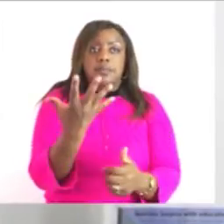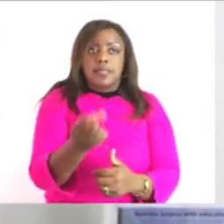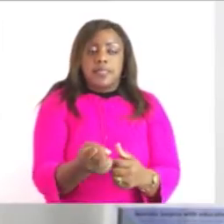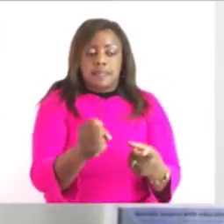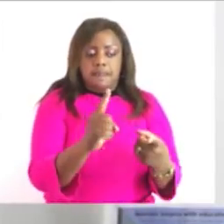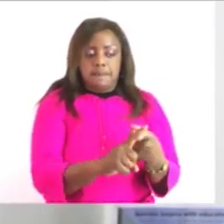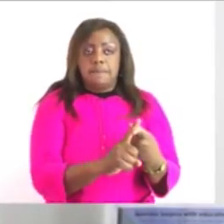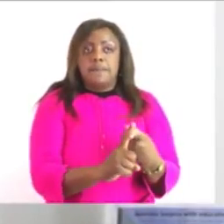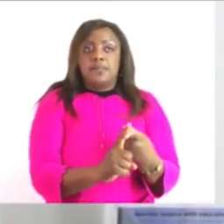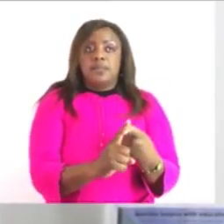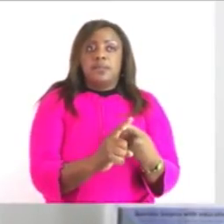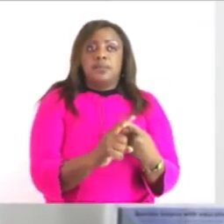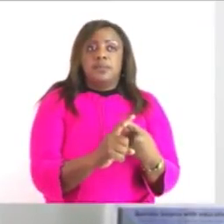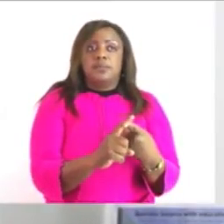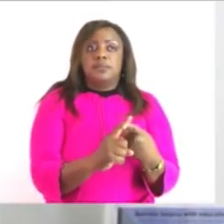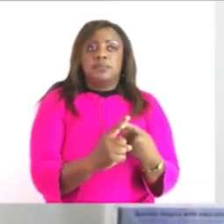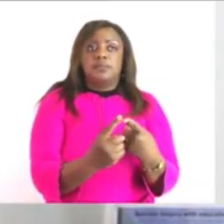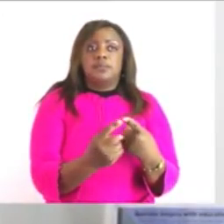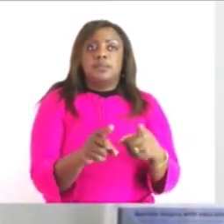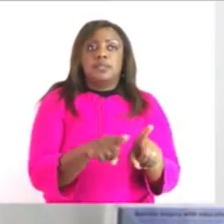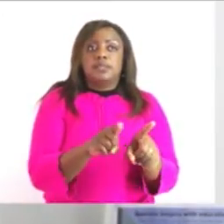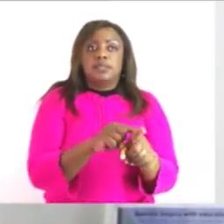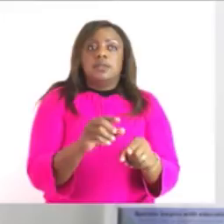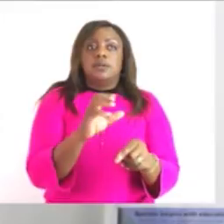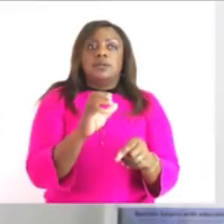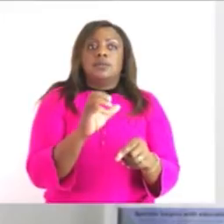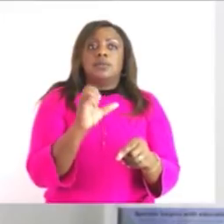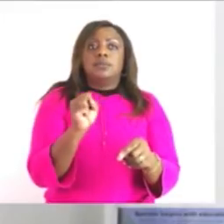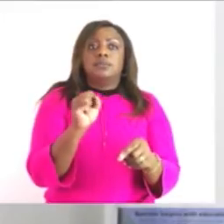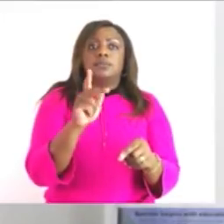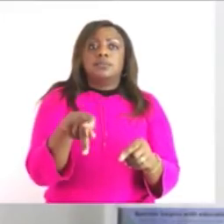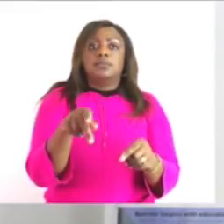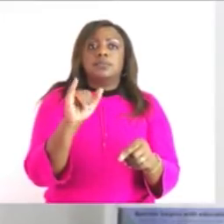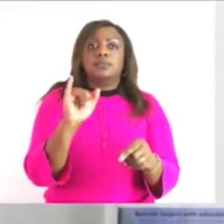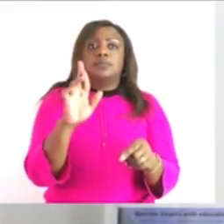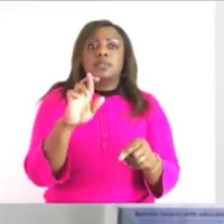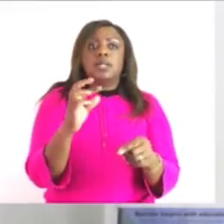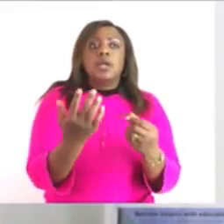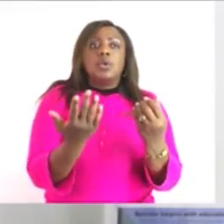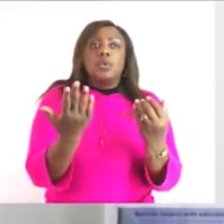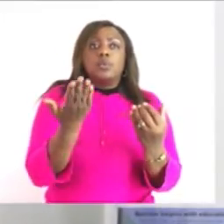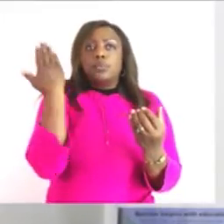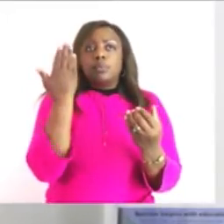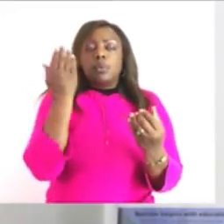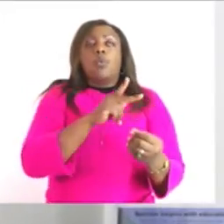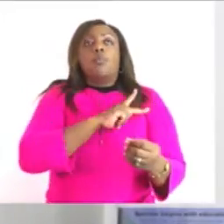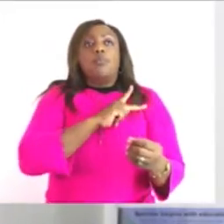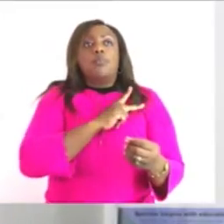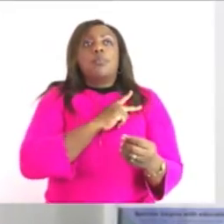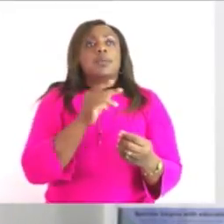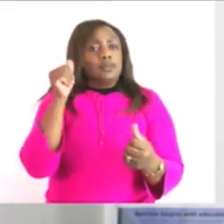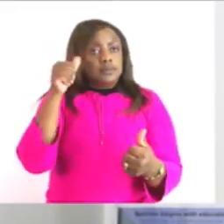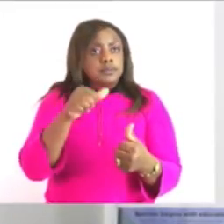spirit it's just alcohol which is helping me to have fire to boil some water here i'm